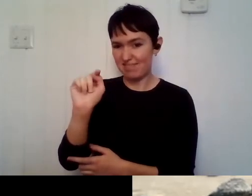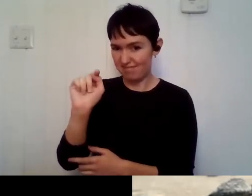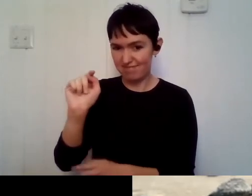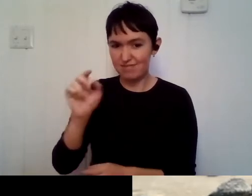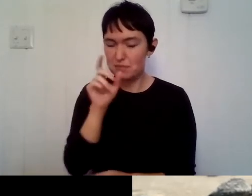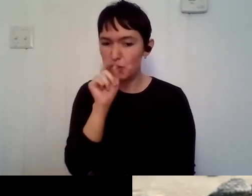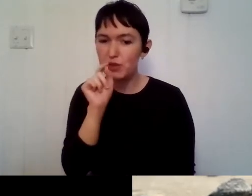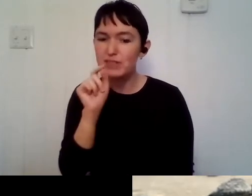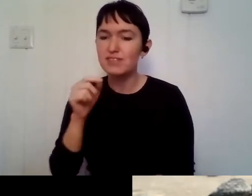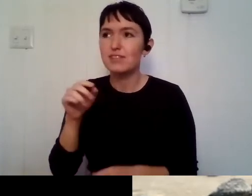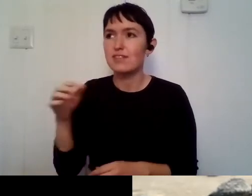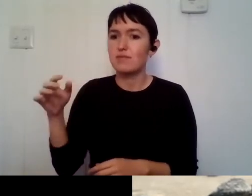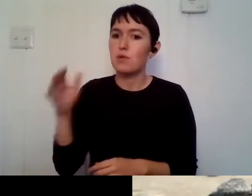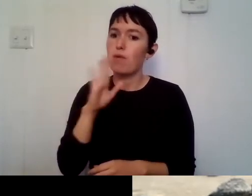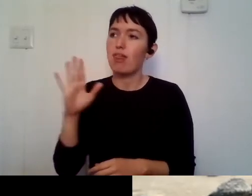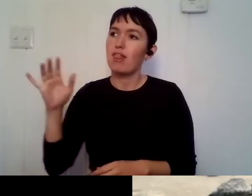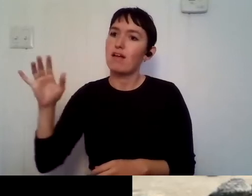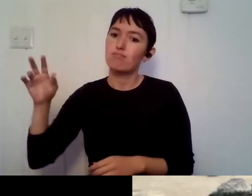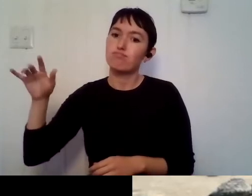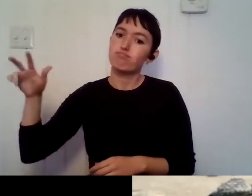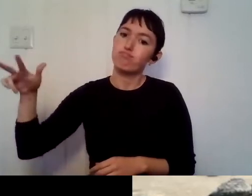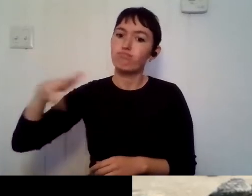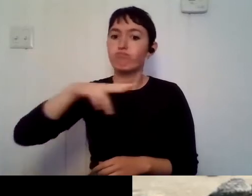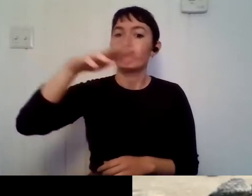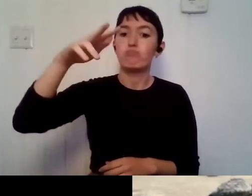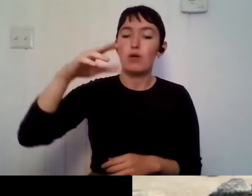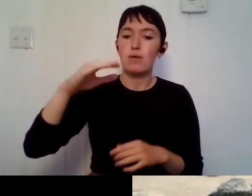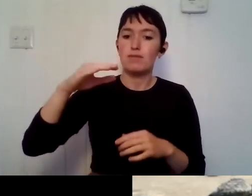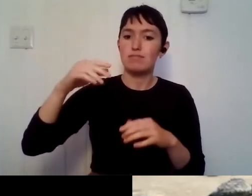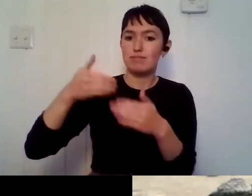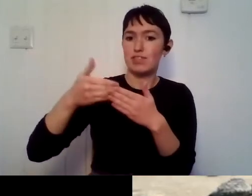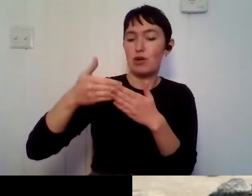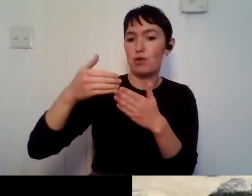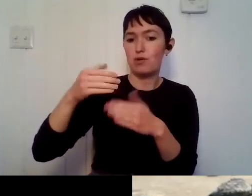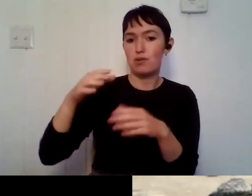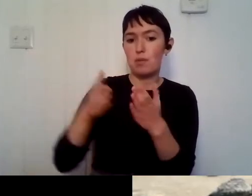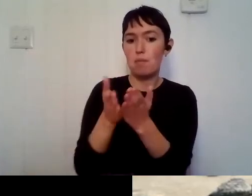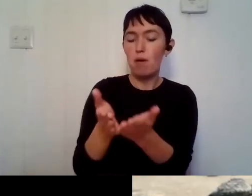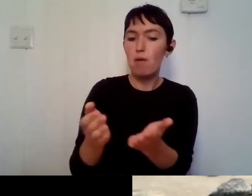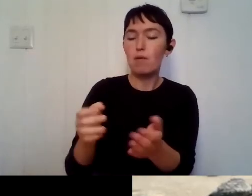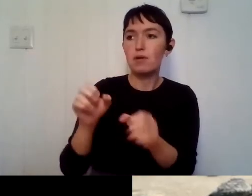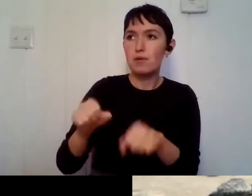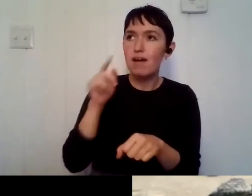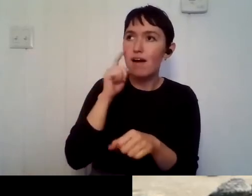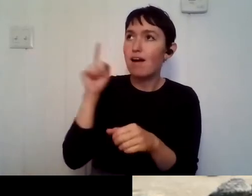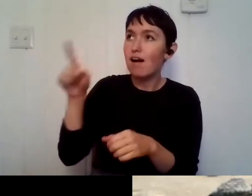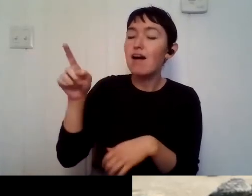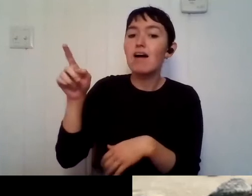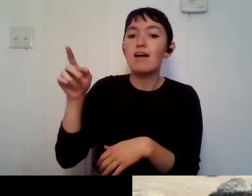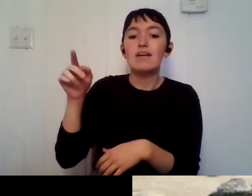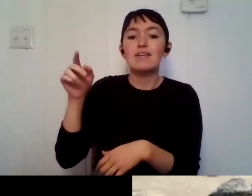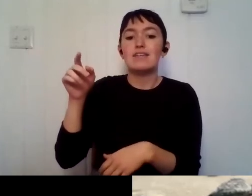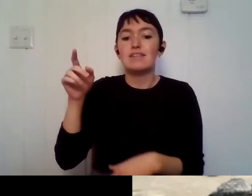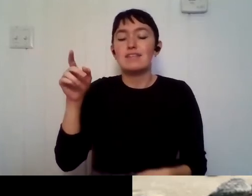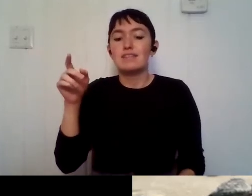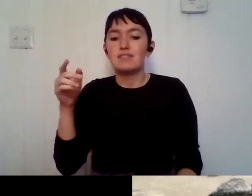big they are. Or then like, um, a lot of times like gulls and pelicans, um, sometimes we'll swoon behind the